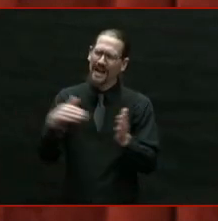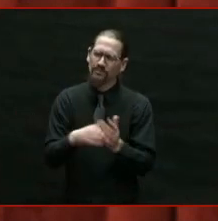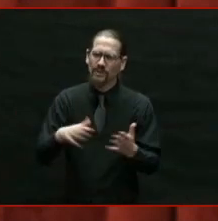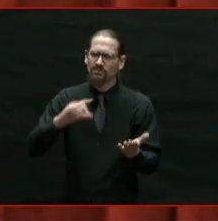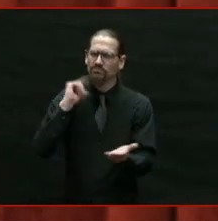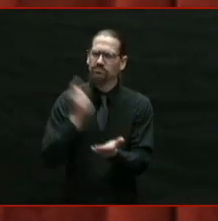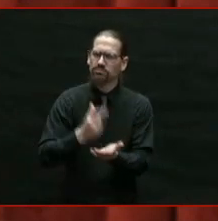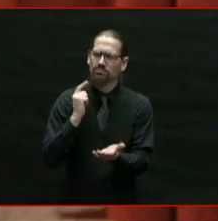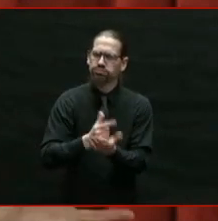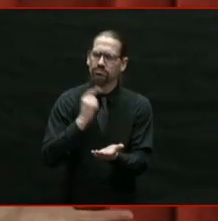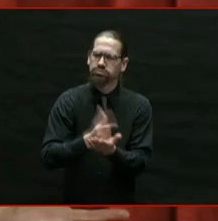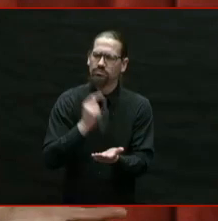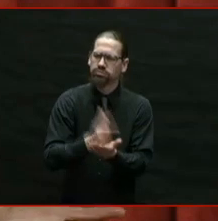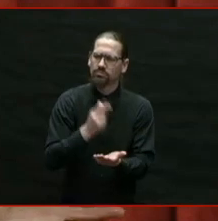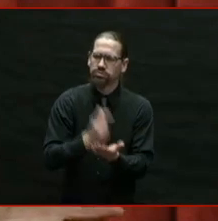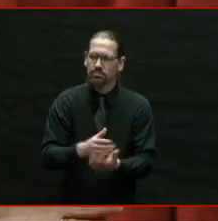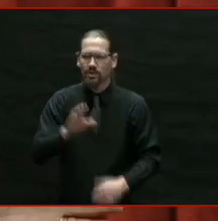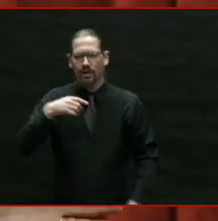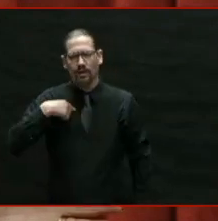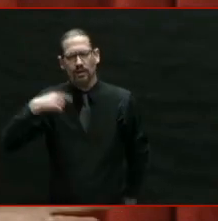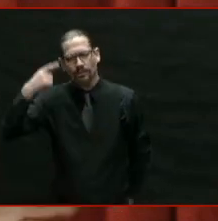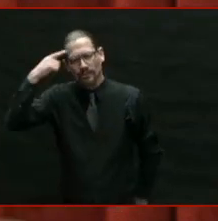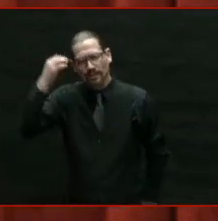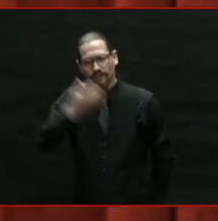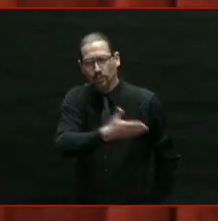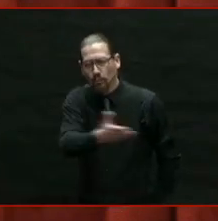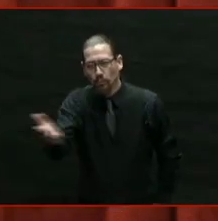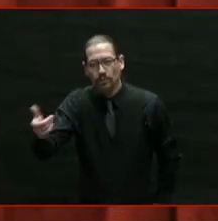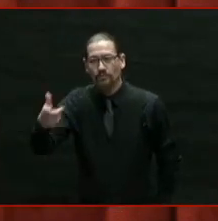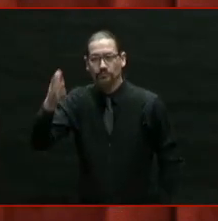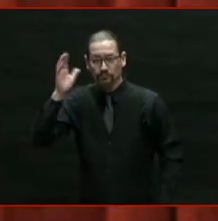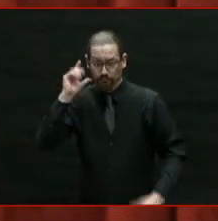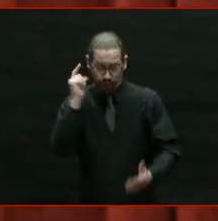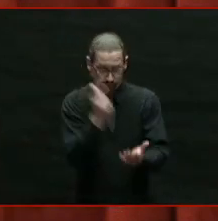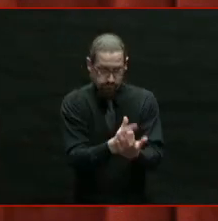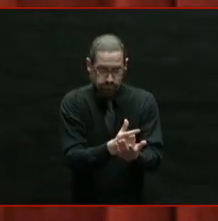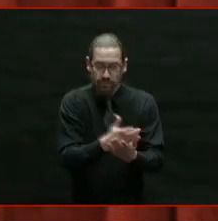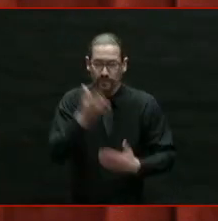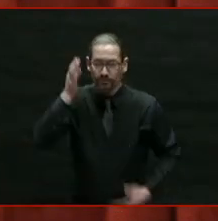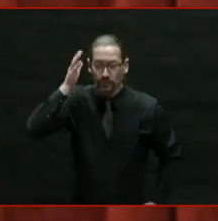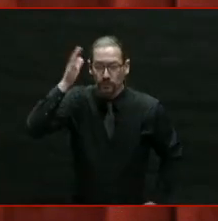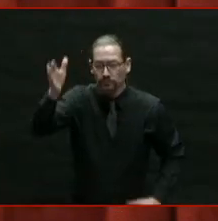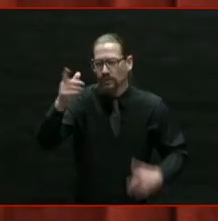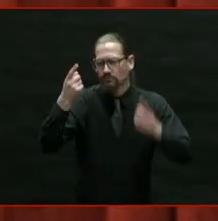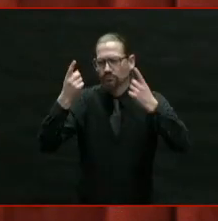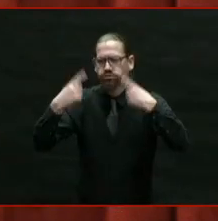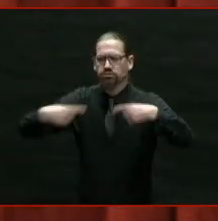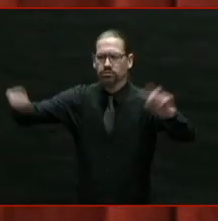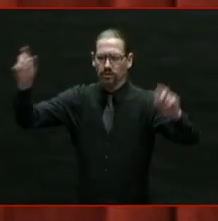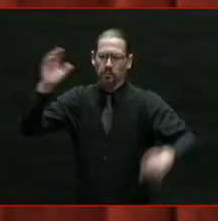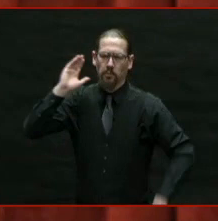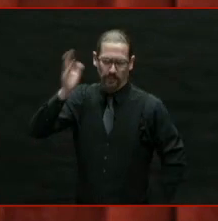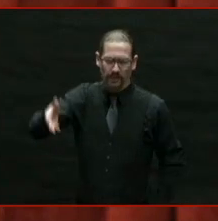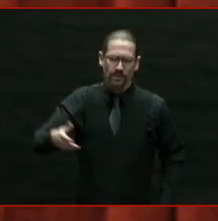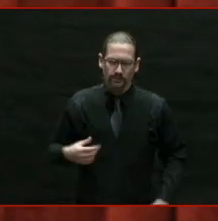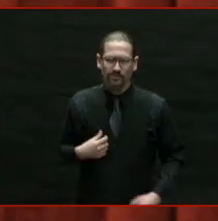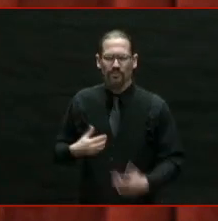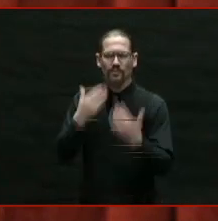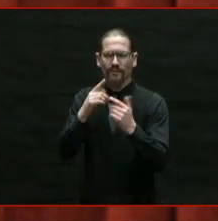and the countless more who will follow in their footsteps, I want to thank you guys.